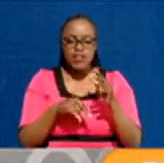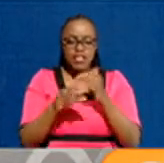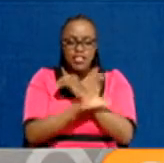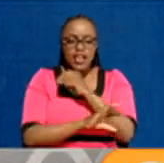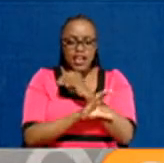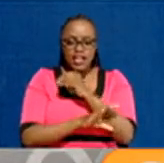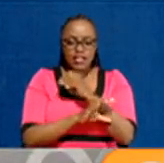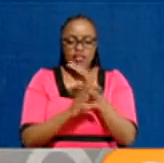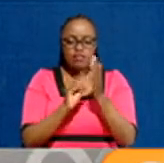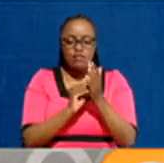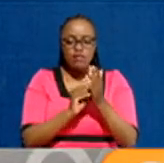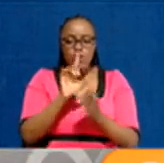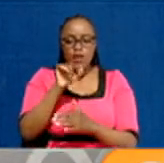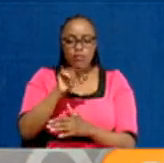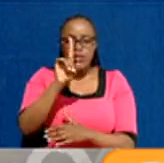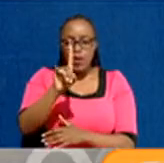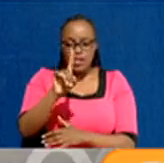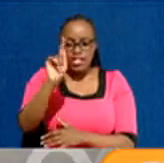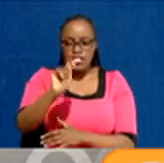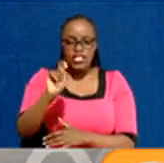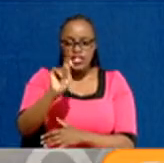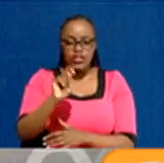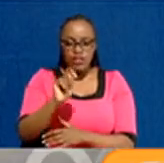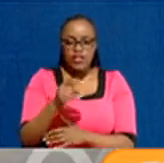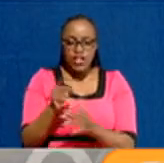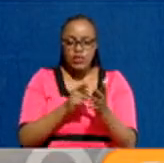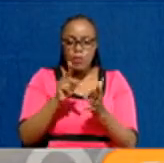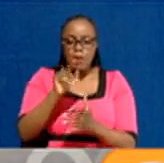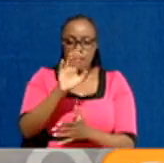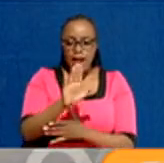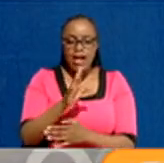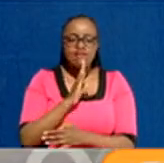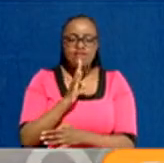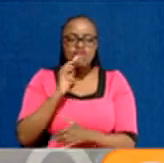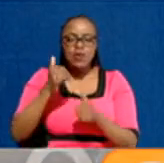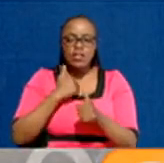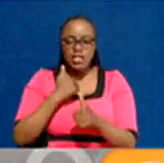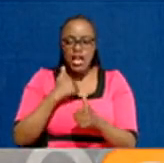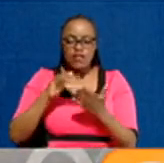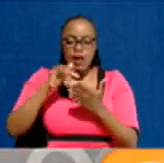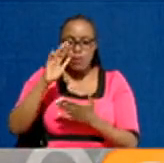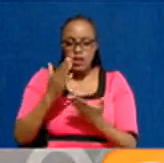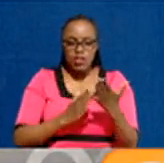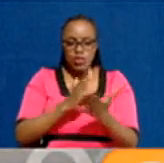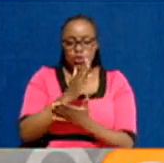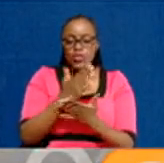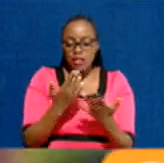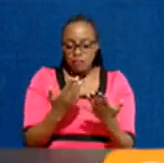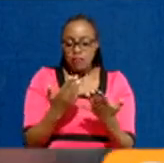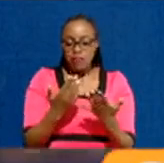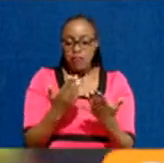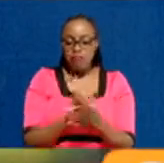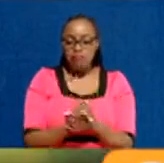allocated 1.17 trillion shillings to repay off its debt that has been compounded more by the interest rates accrued.